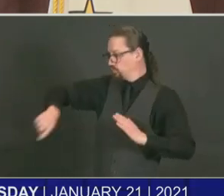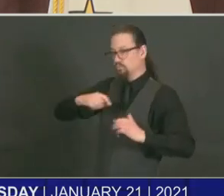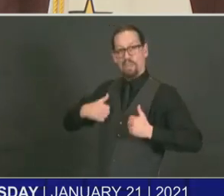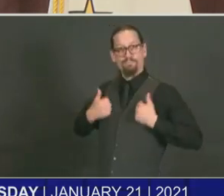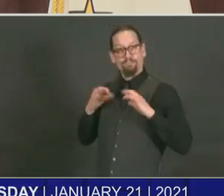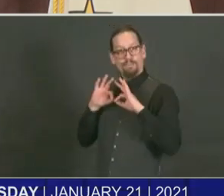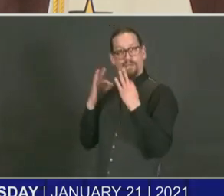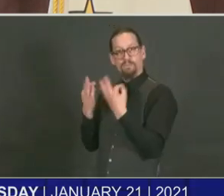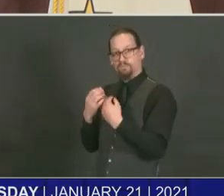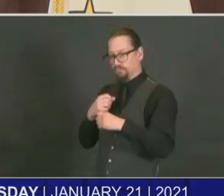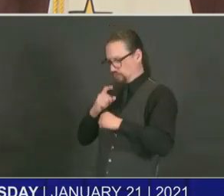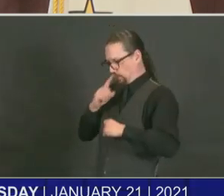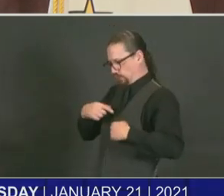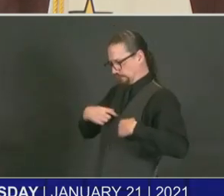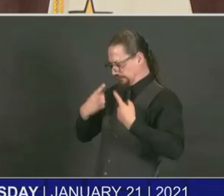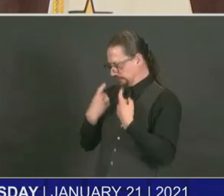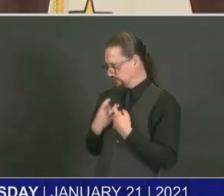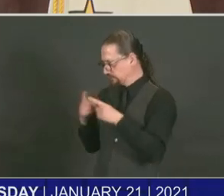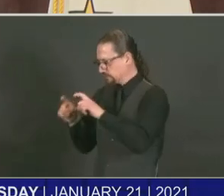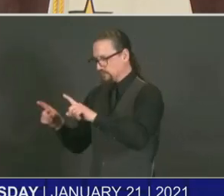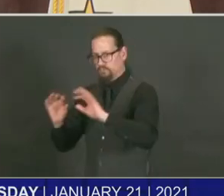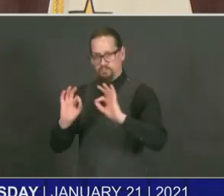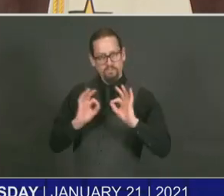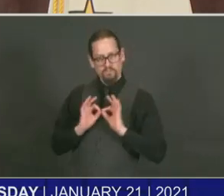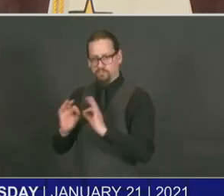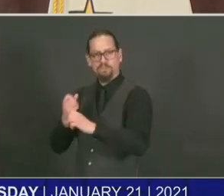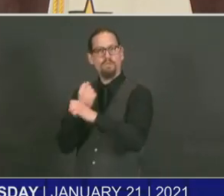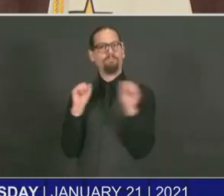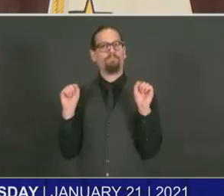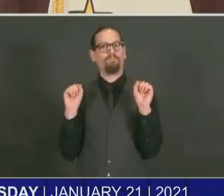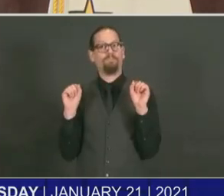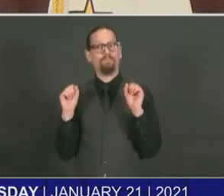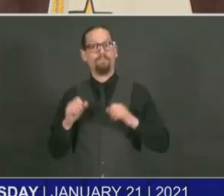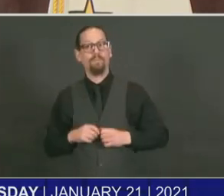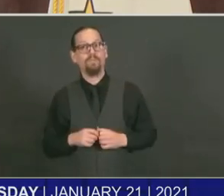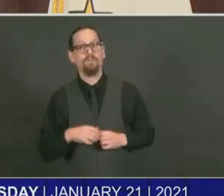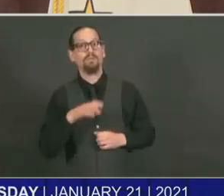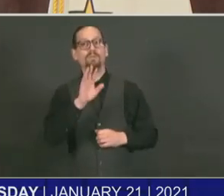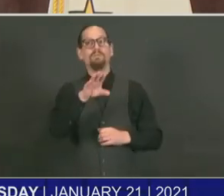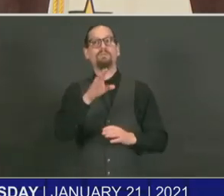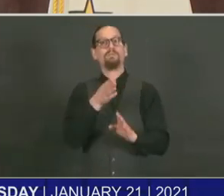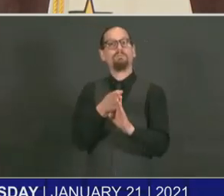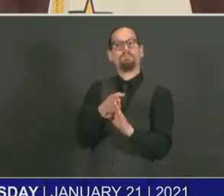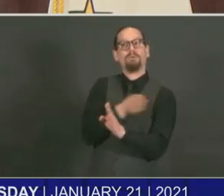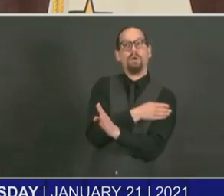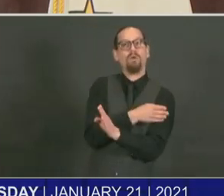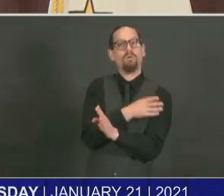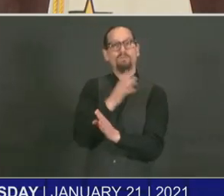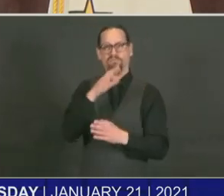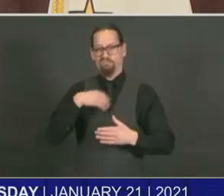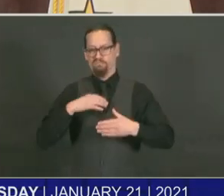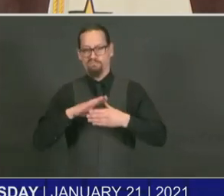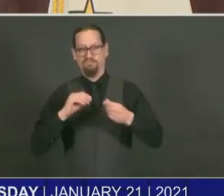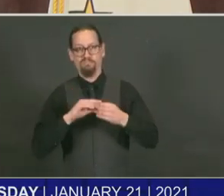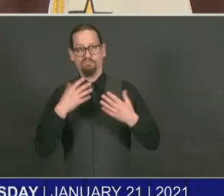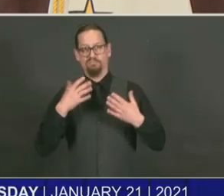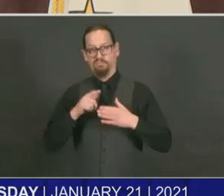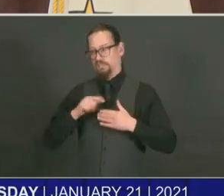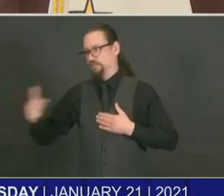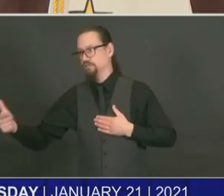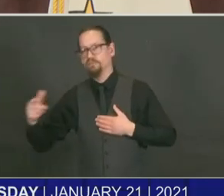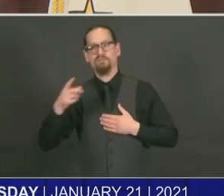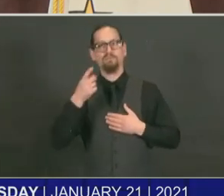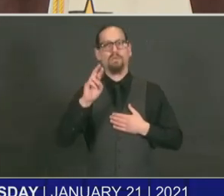to thank everyone to pause a minute and to really just thank everyone. It's been a very long